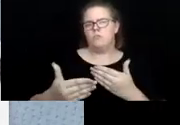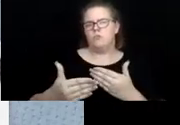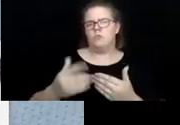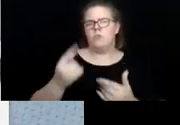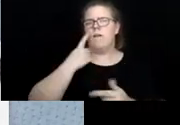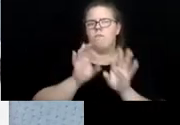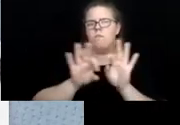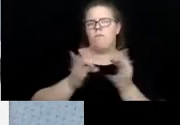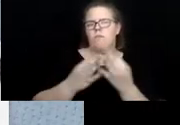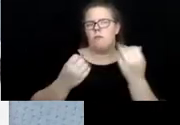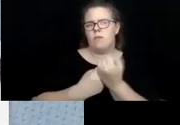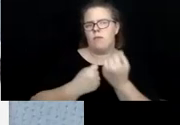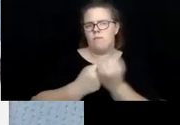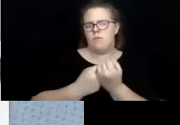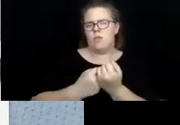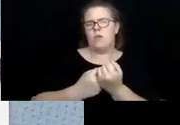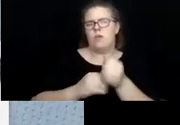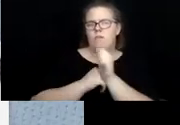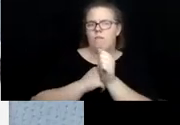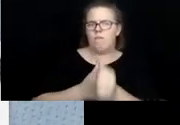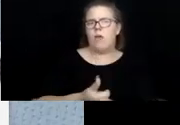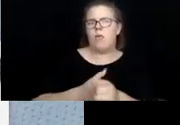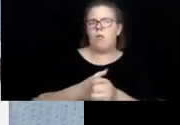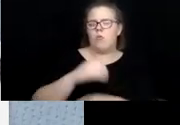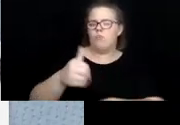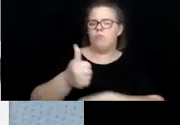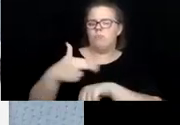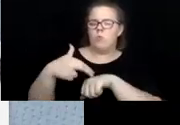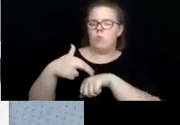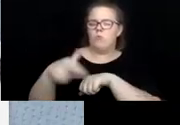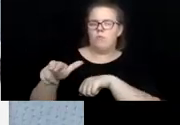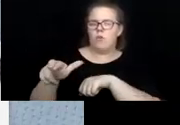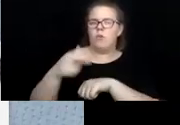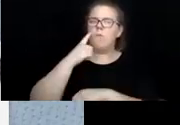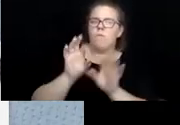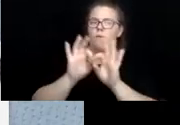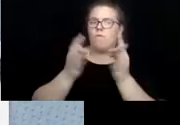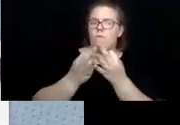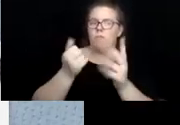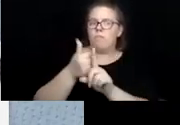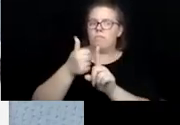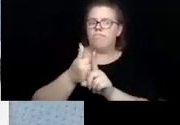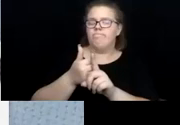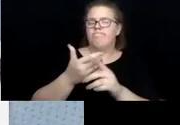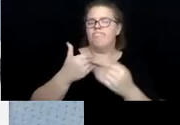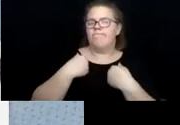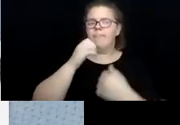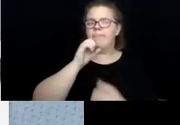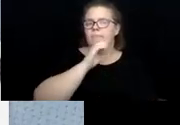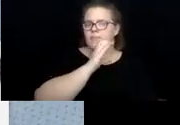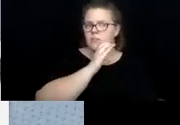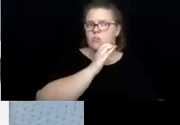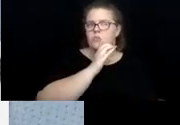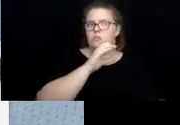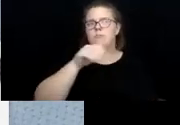family advocate to follow to make a referral for a family of seniors or seniors in the